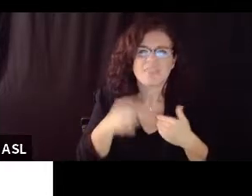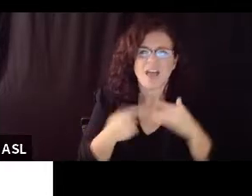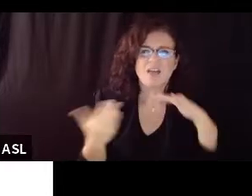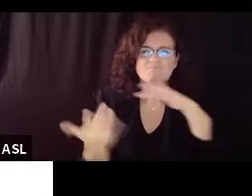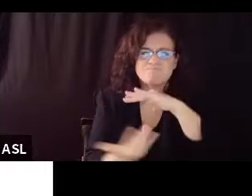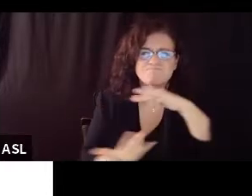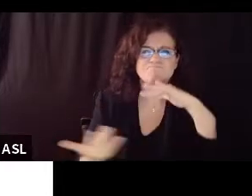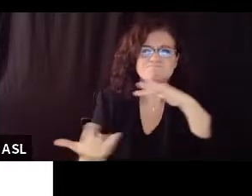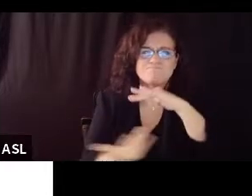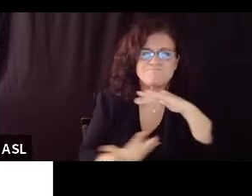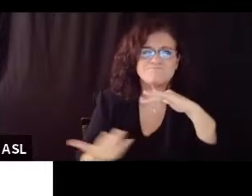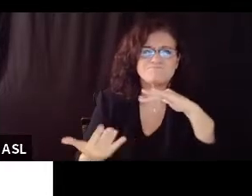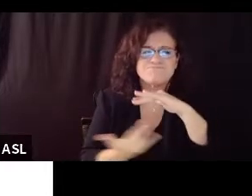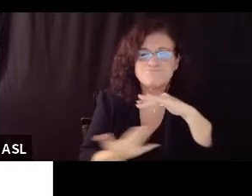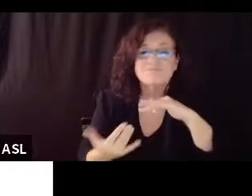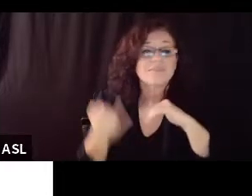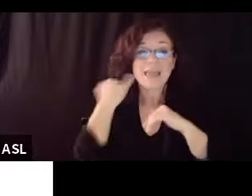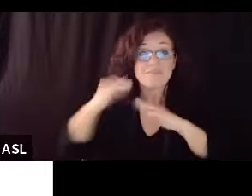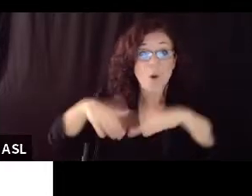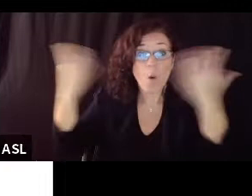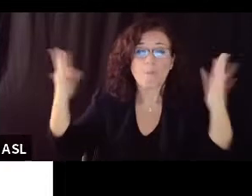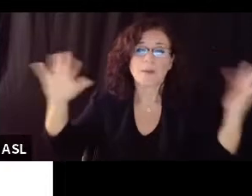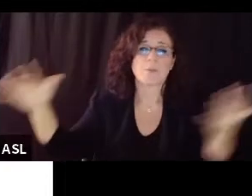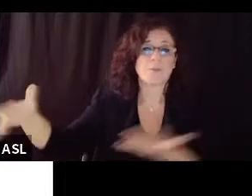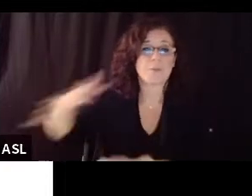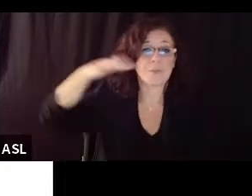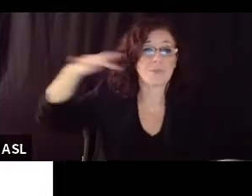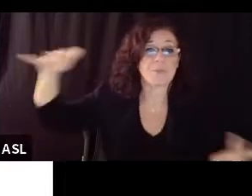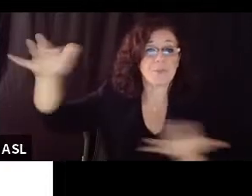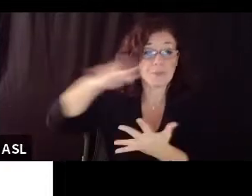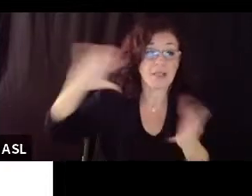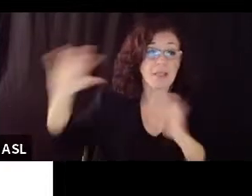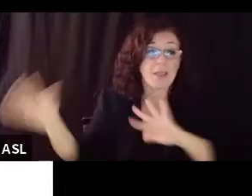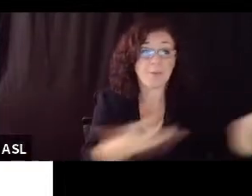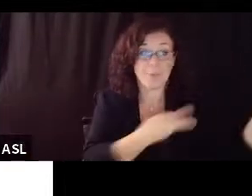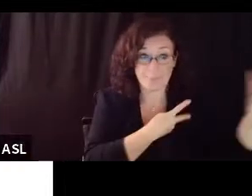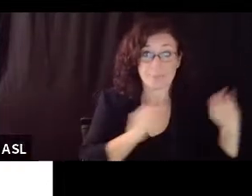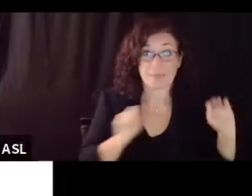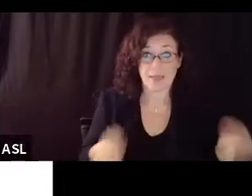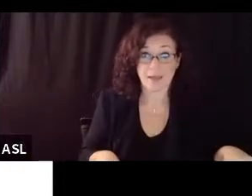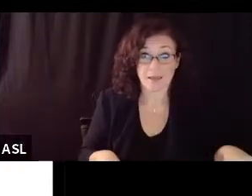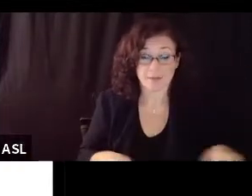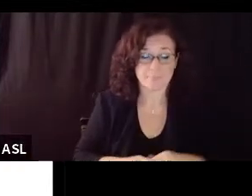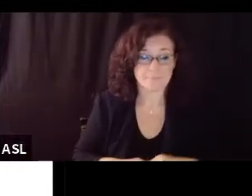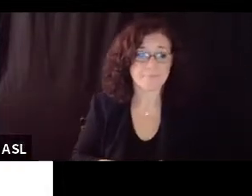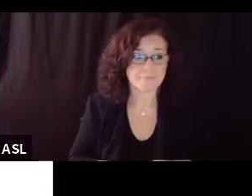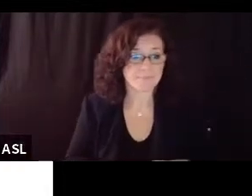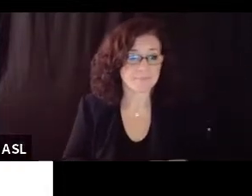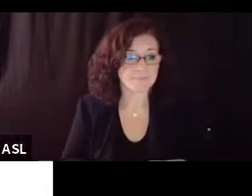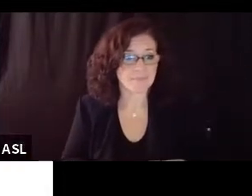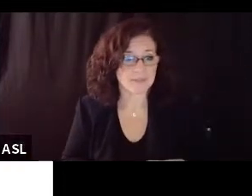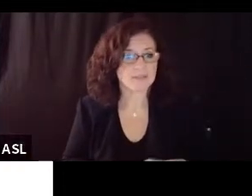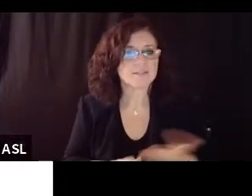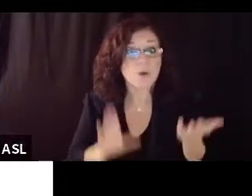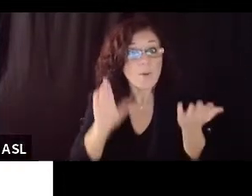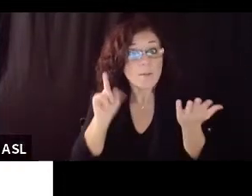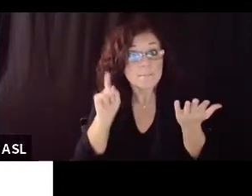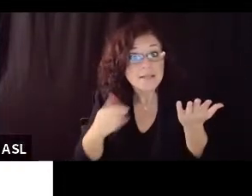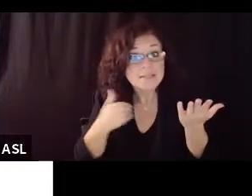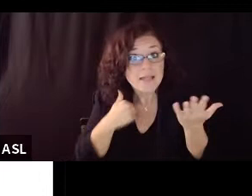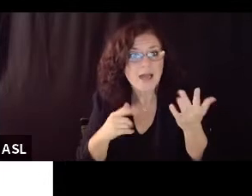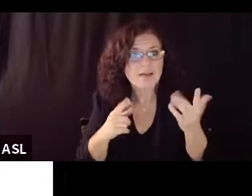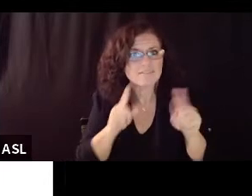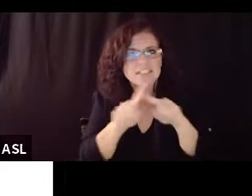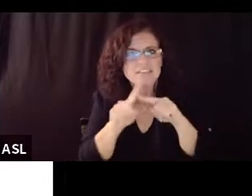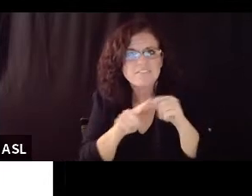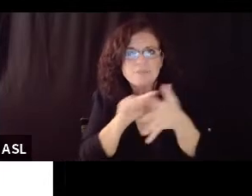a couple pieces of this and that's the uh picture in the bottom left that i can't point out um is that you need to layer all these pieces together the first